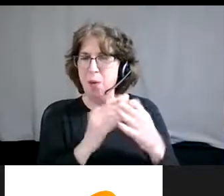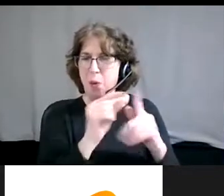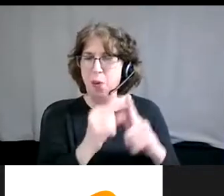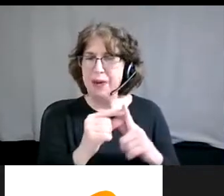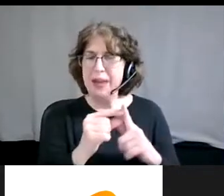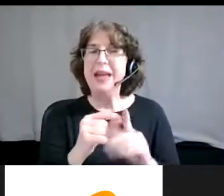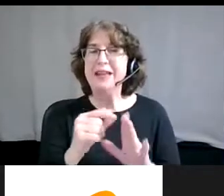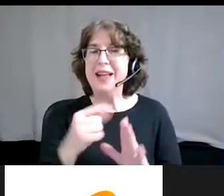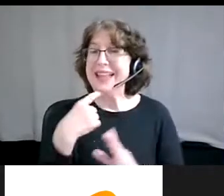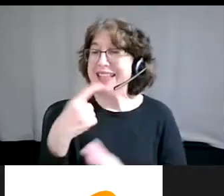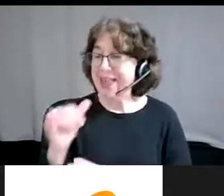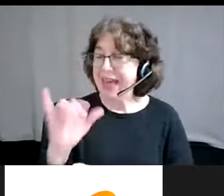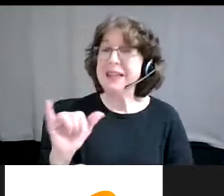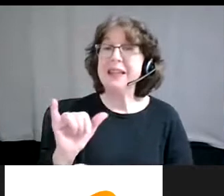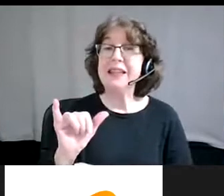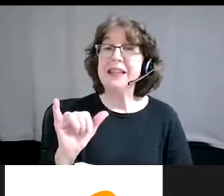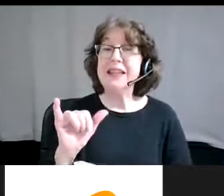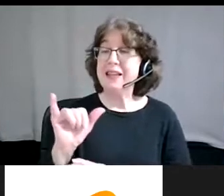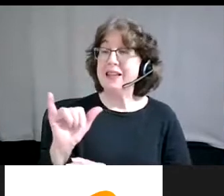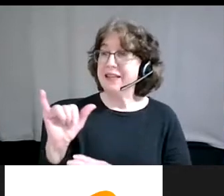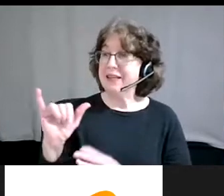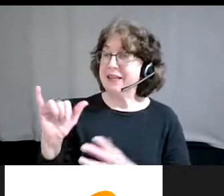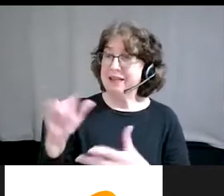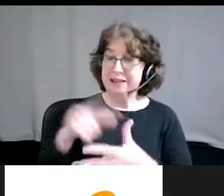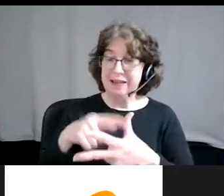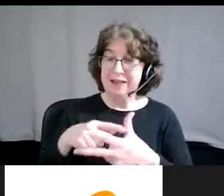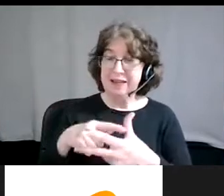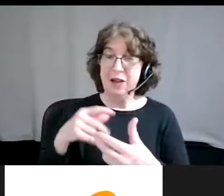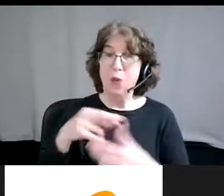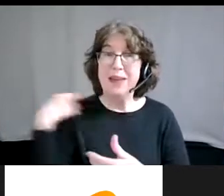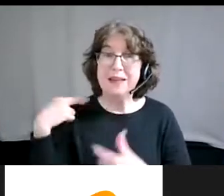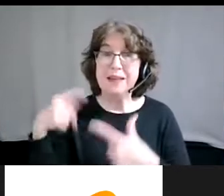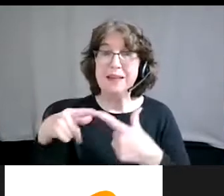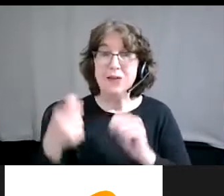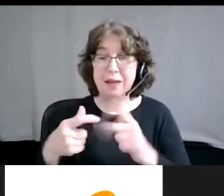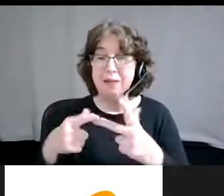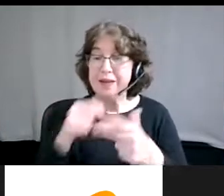it. The, like I said, the fear of risk, the fear of change, the fear of discomfort. Um,